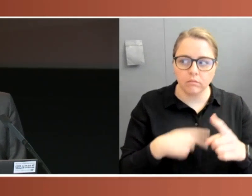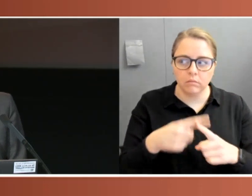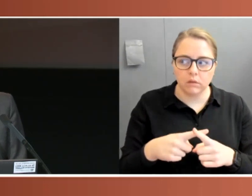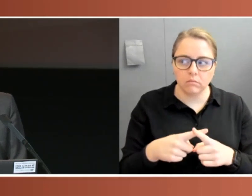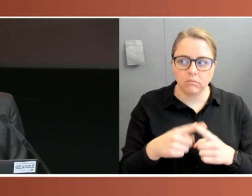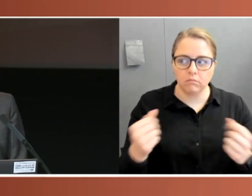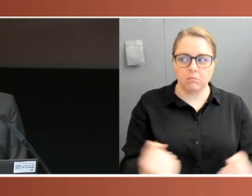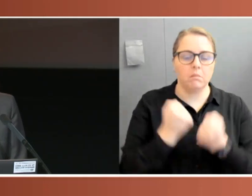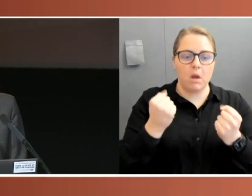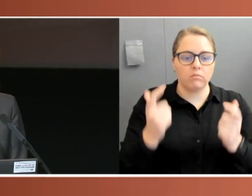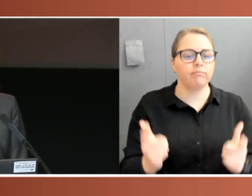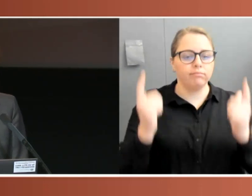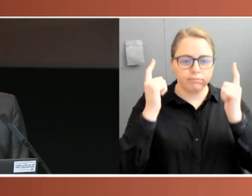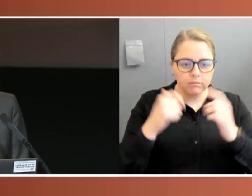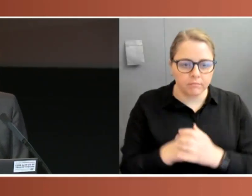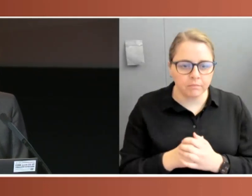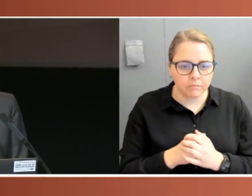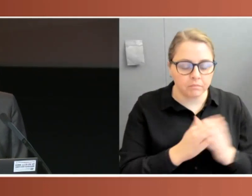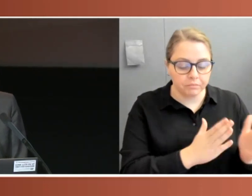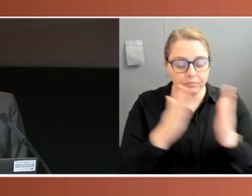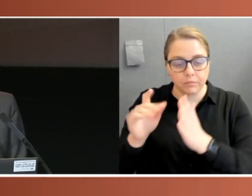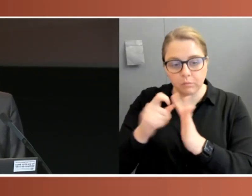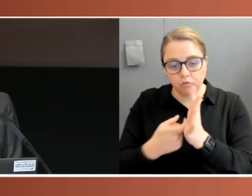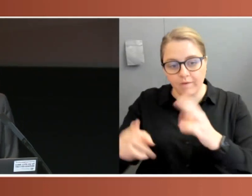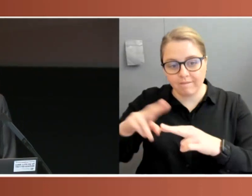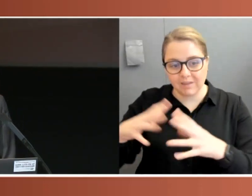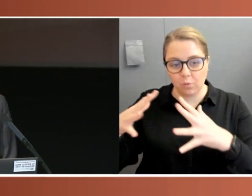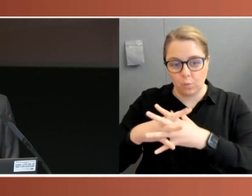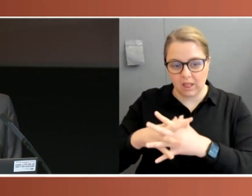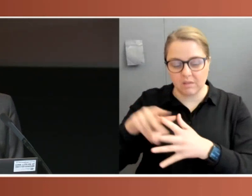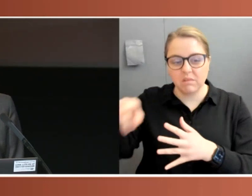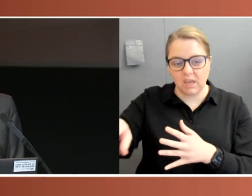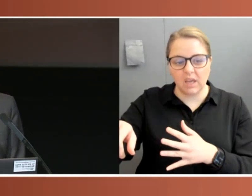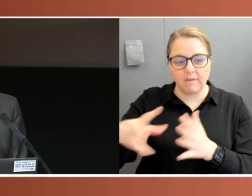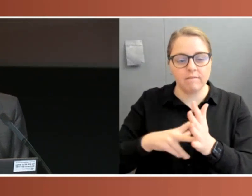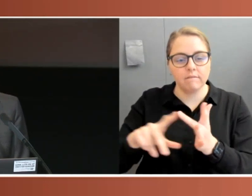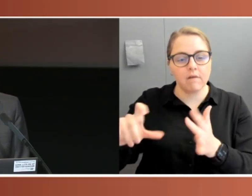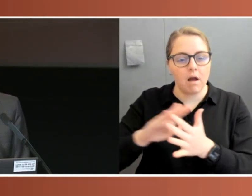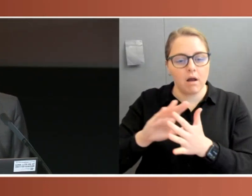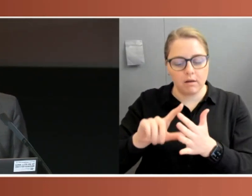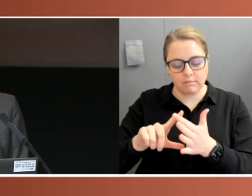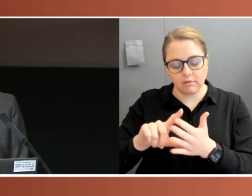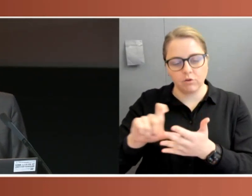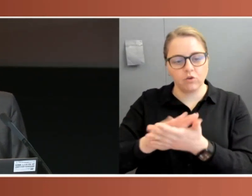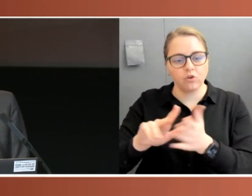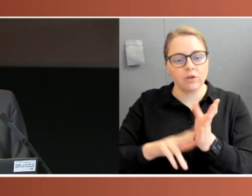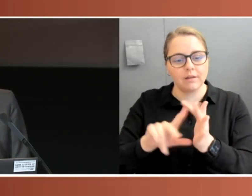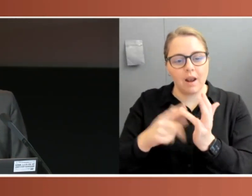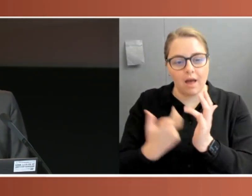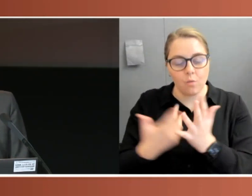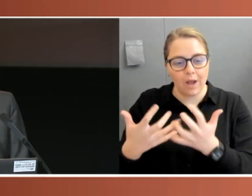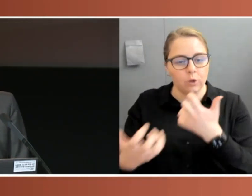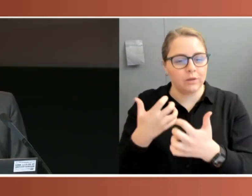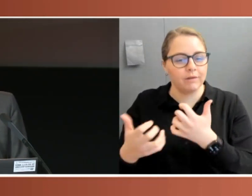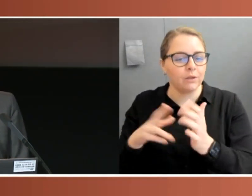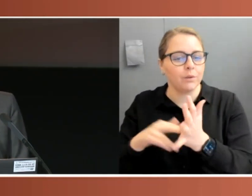Professor Williams is a Professor of Constitutional Law and Deputy Vice-Chancellor at the University of New South Wales. He